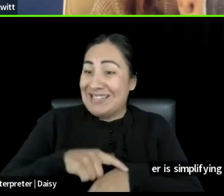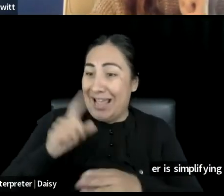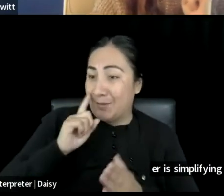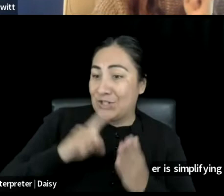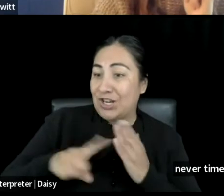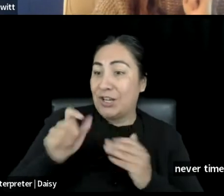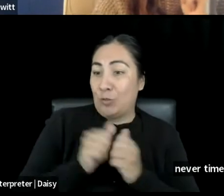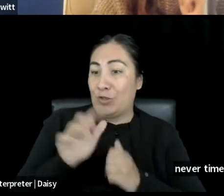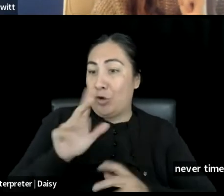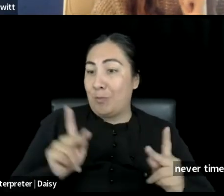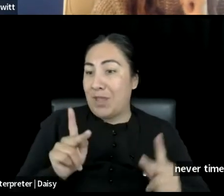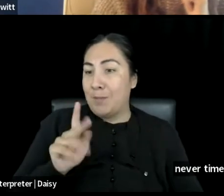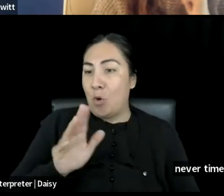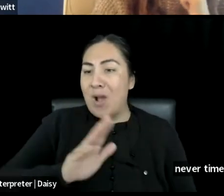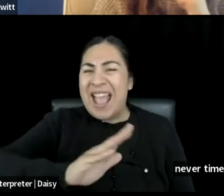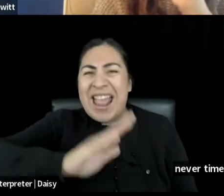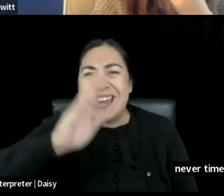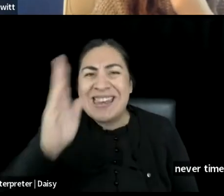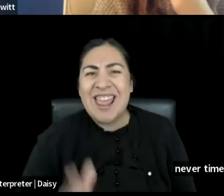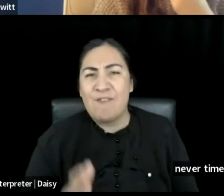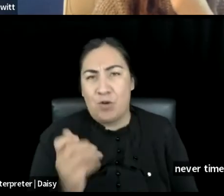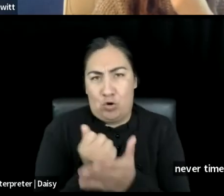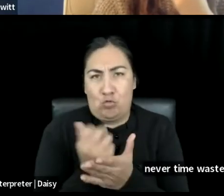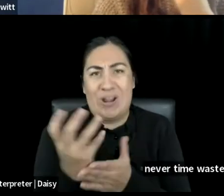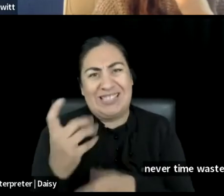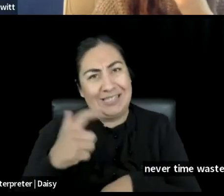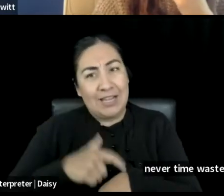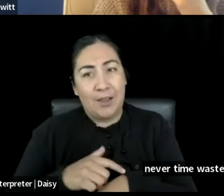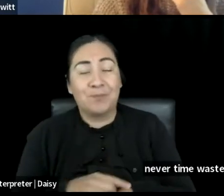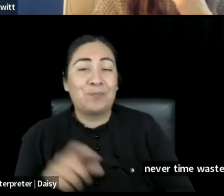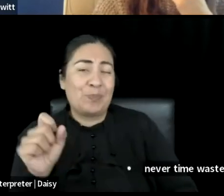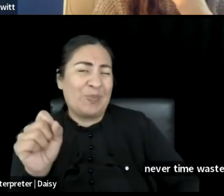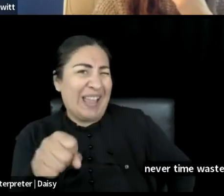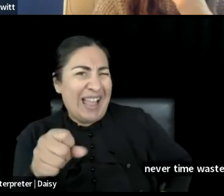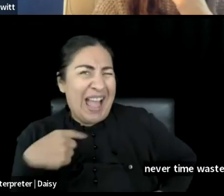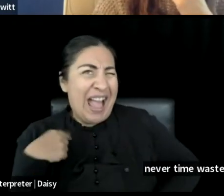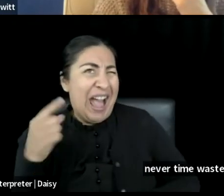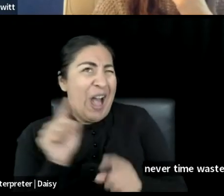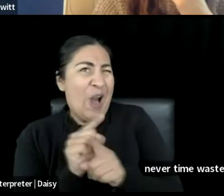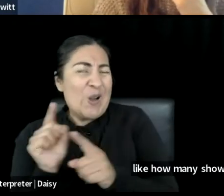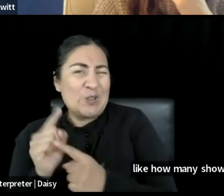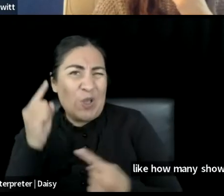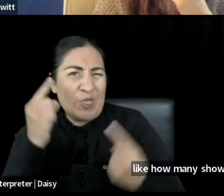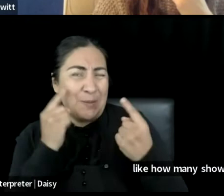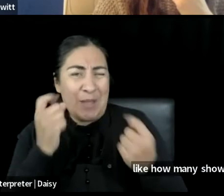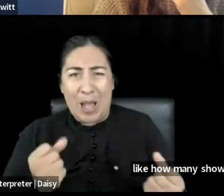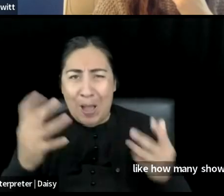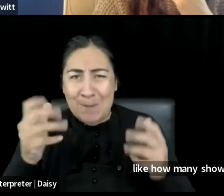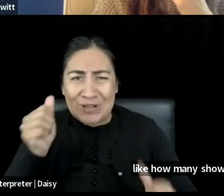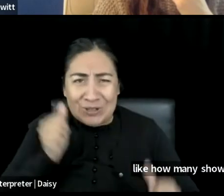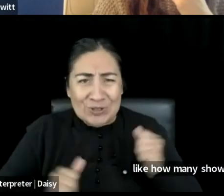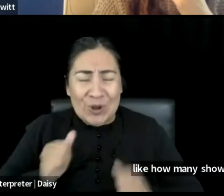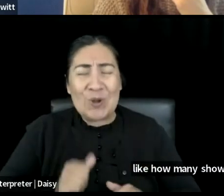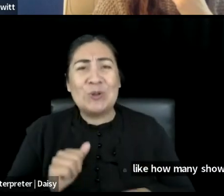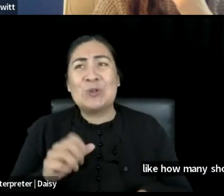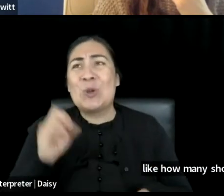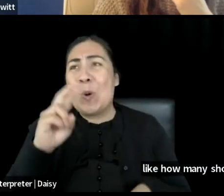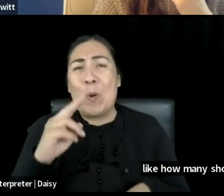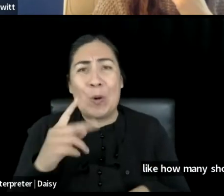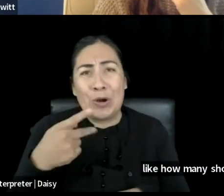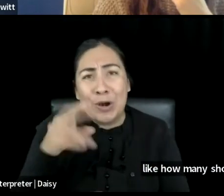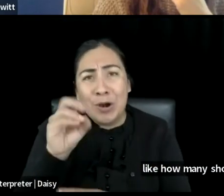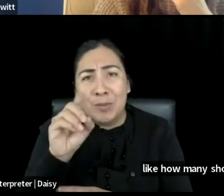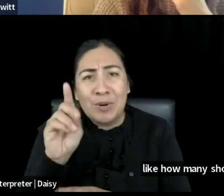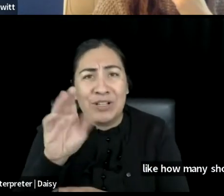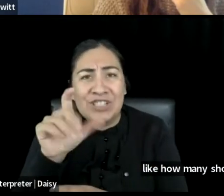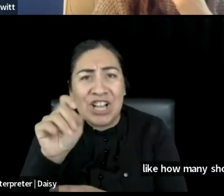I also think about like how many shows or productions have you, you've gotten to like your final dress rehearsal and everyone's looking around